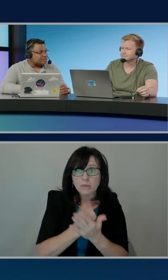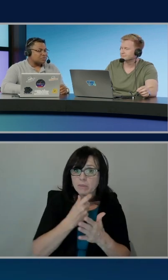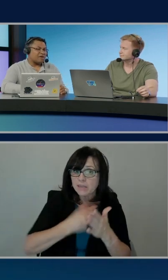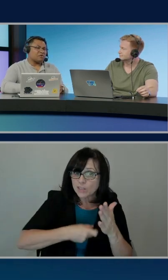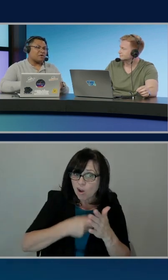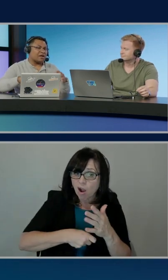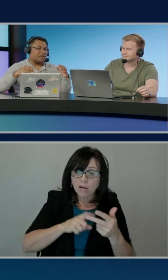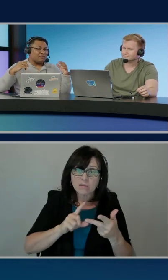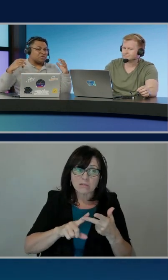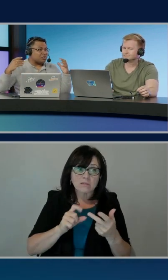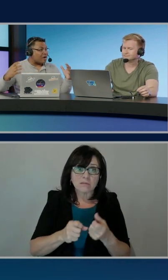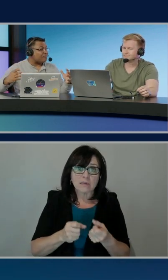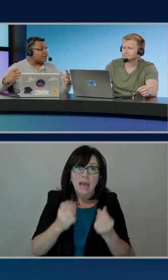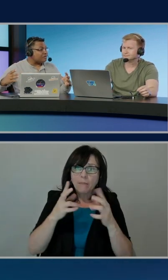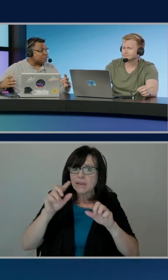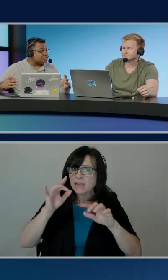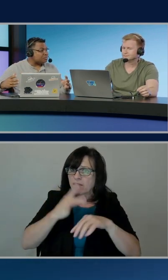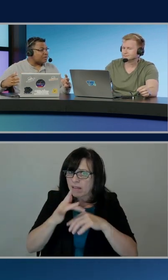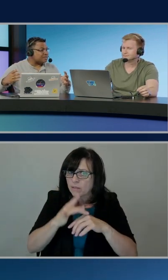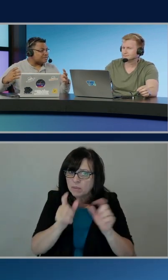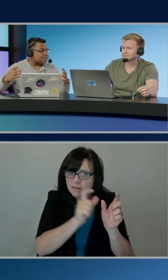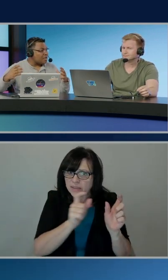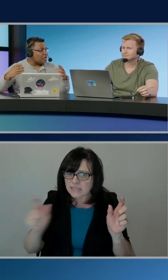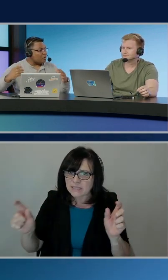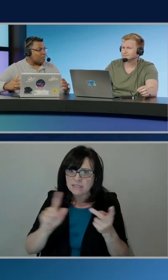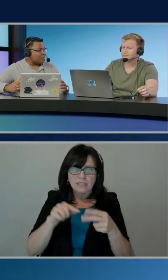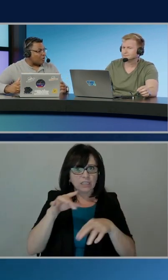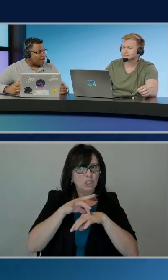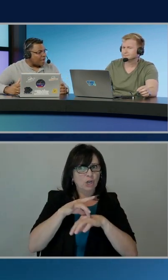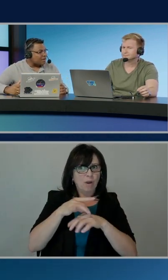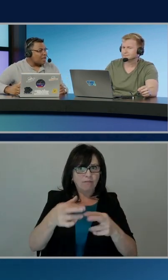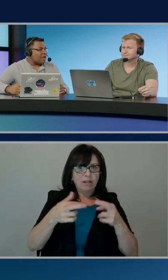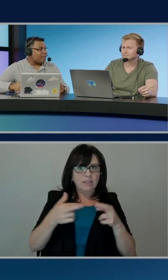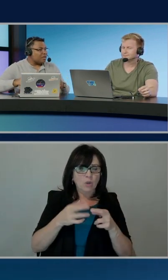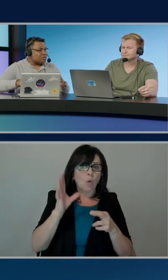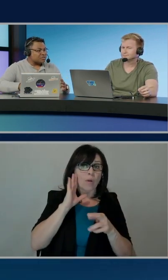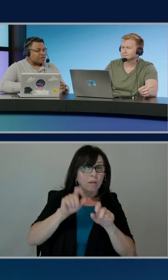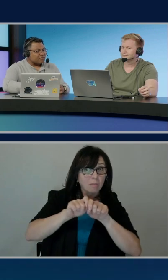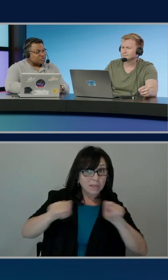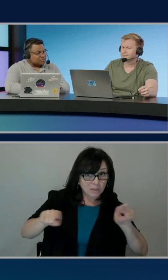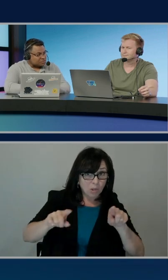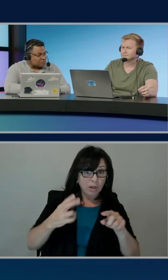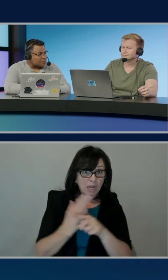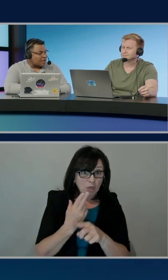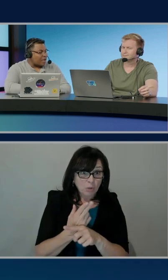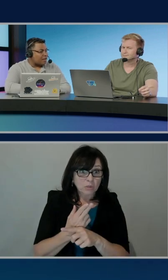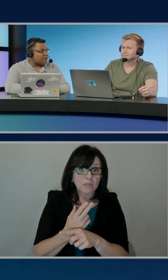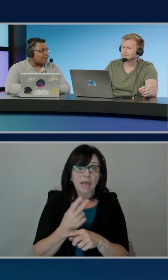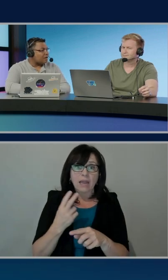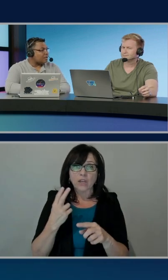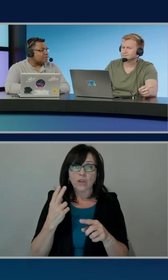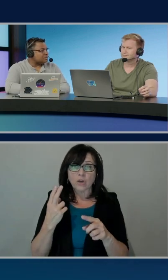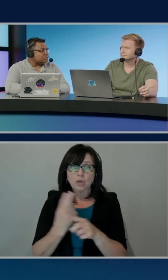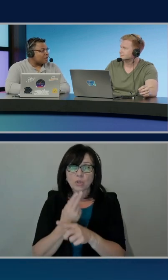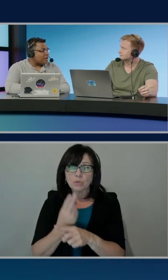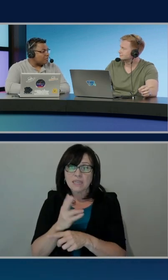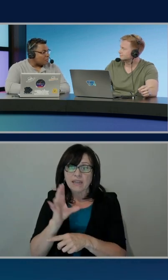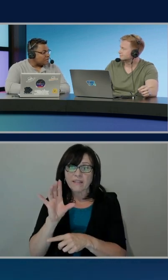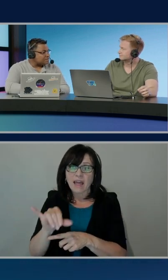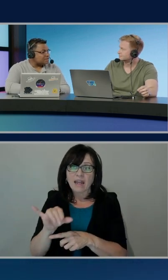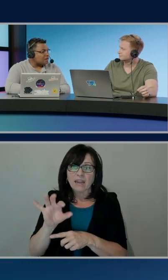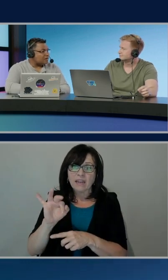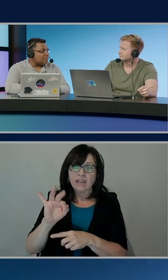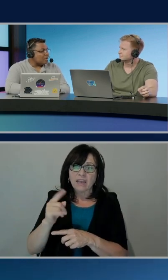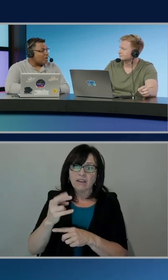instances, you have to look at different geographical regions where this is going to be deployed at. And then using Inferentia 2 and SageMaker